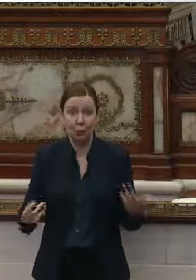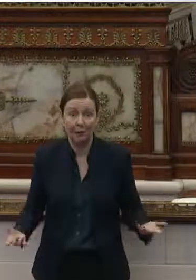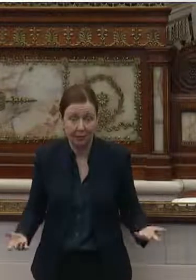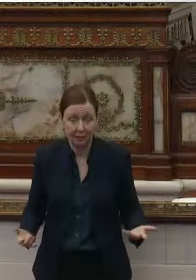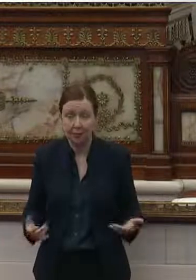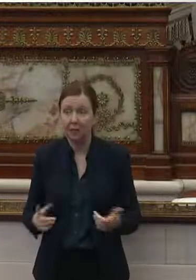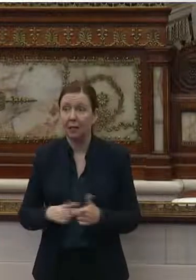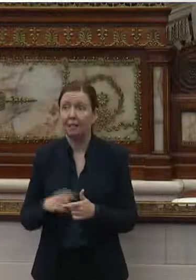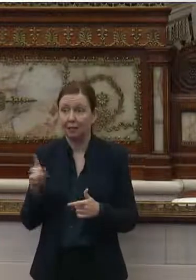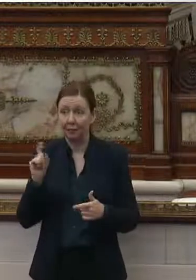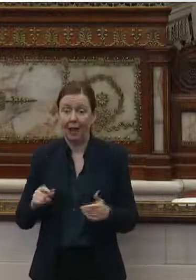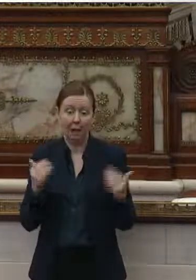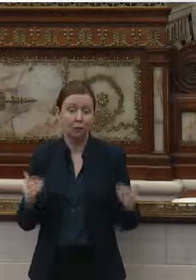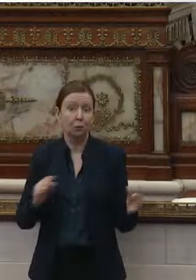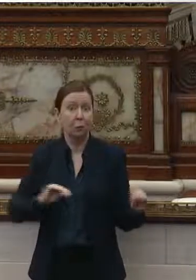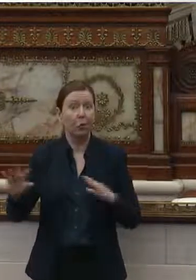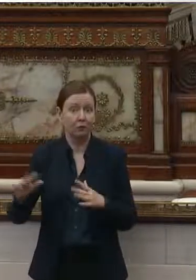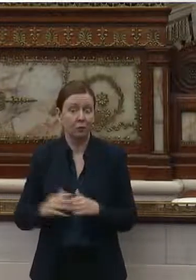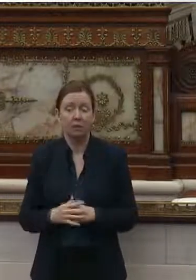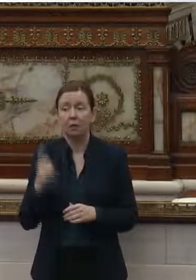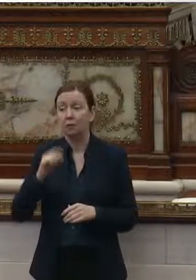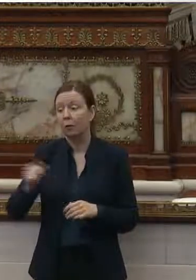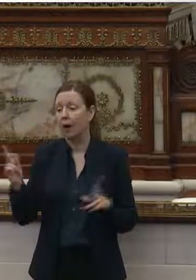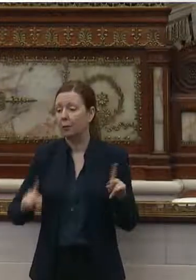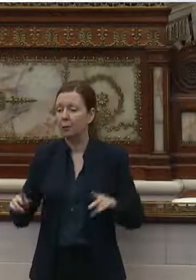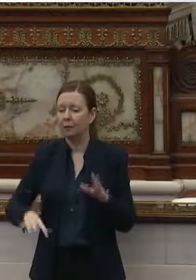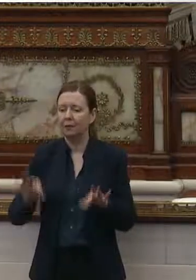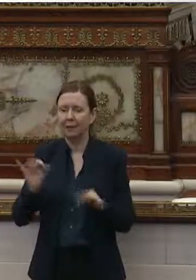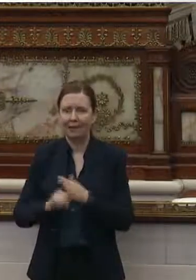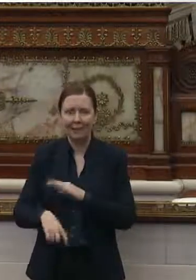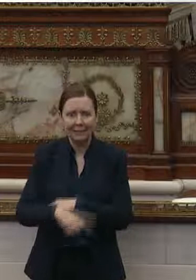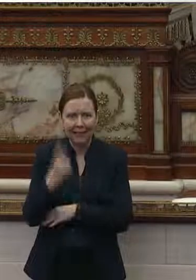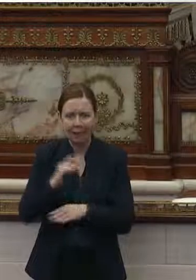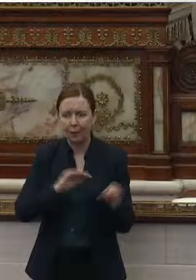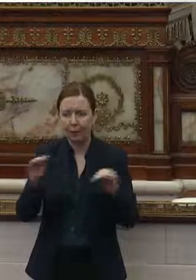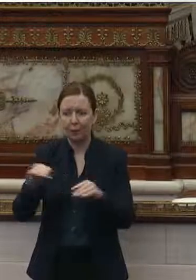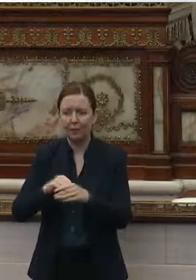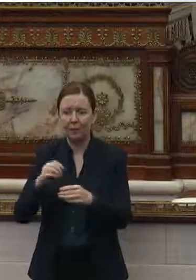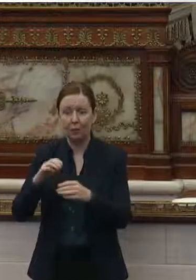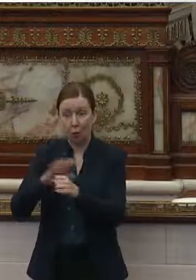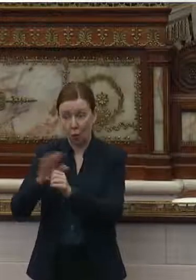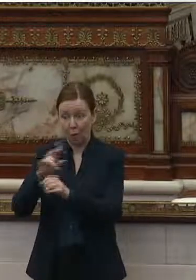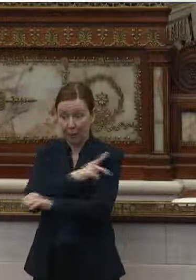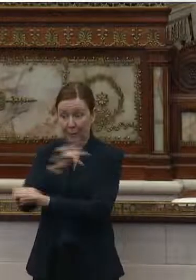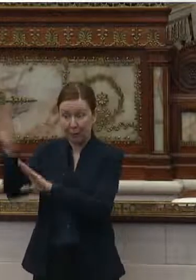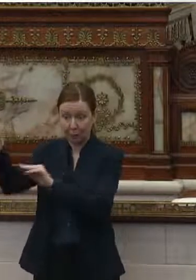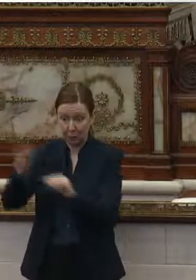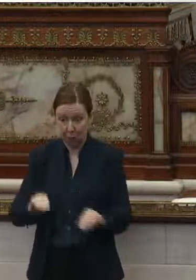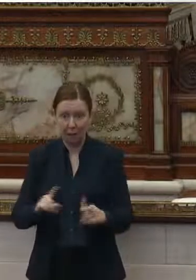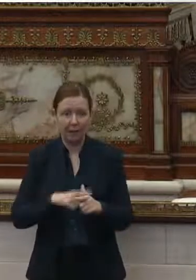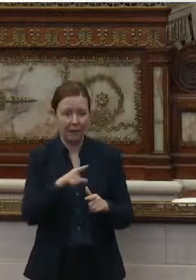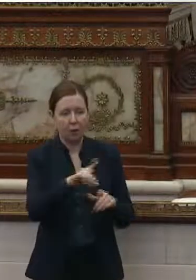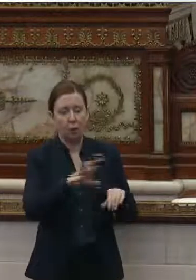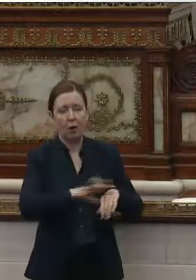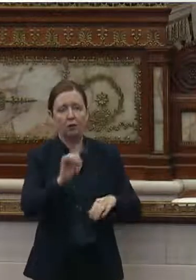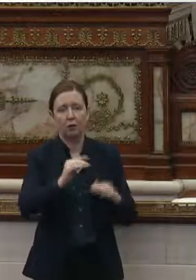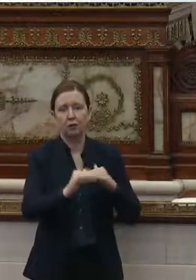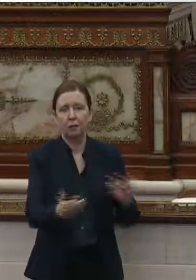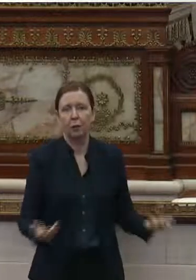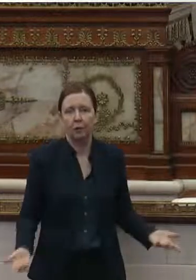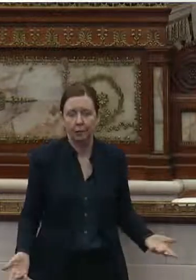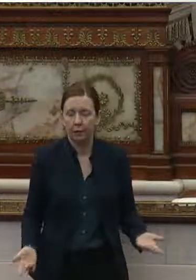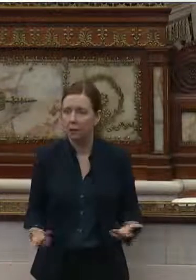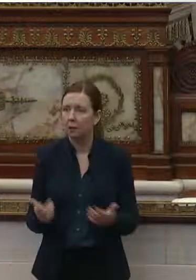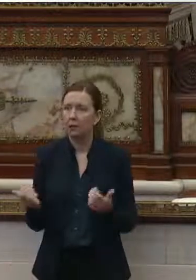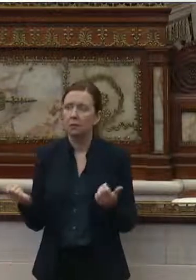and they had to move. For other people, they found out that day they were moving in the COVID patients, and they had to put them on the first floor. So, this whole